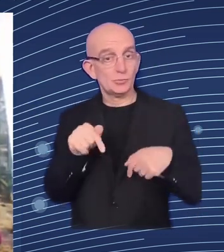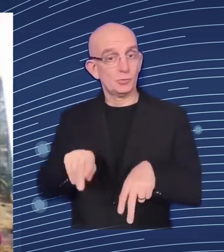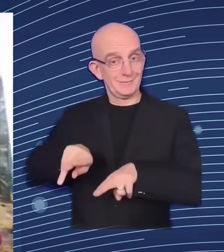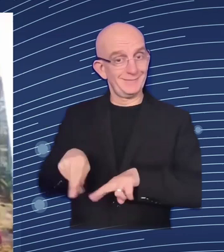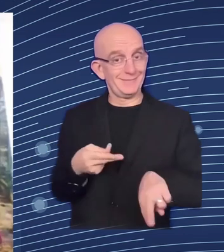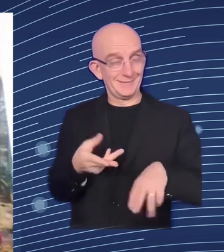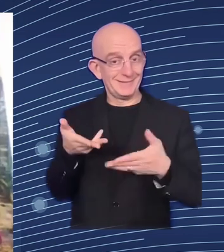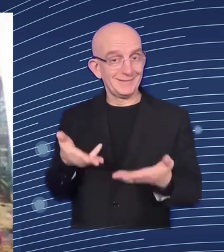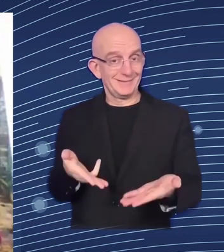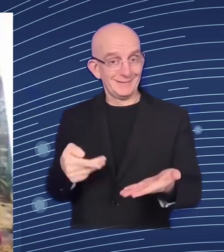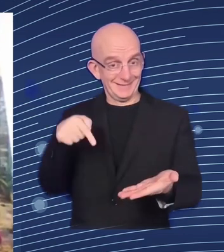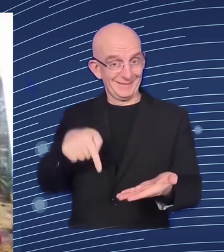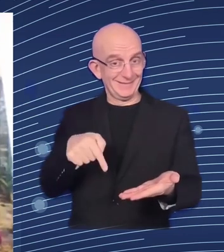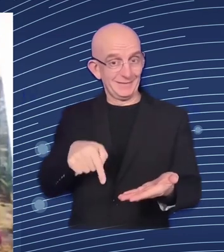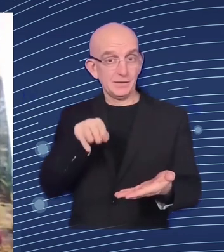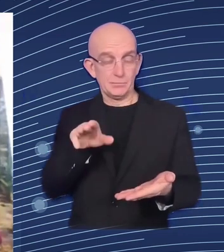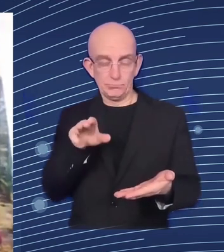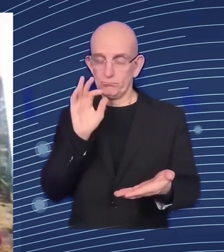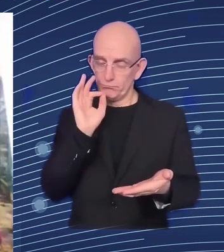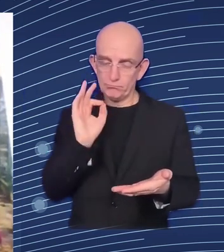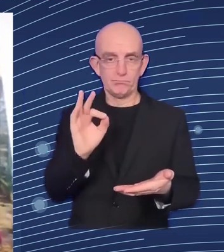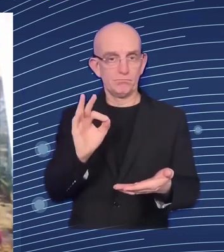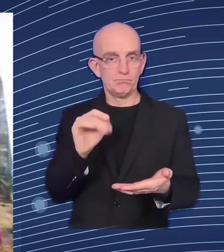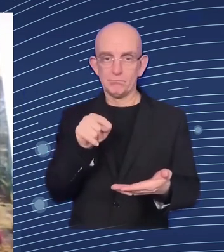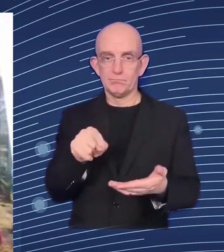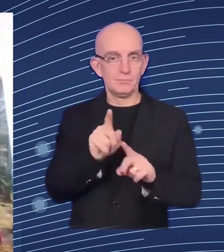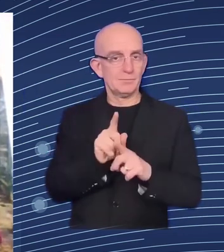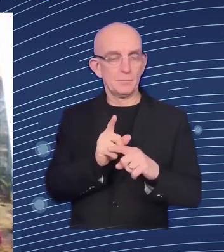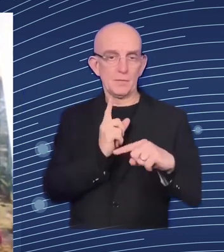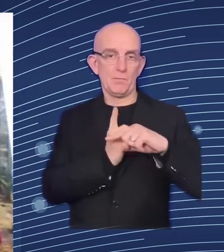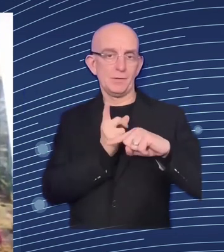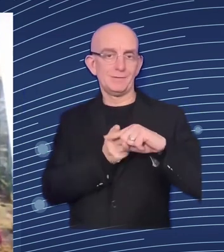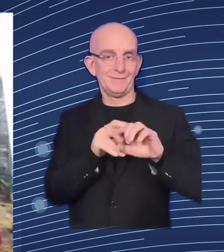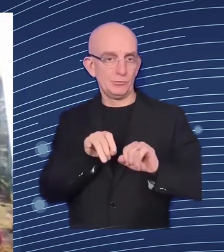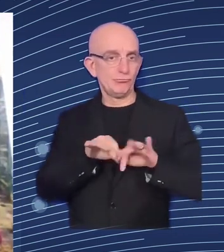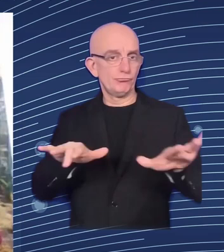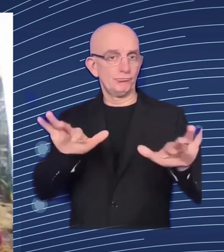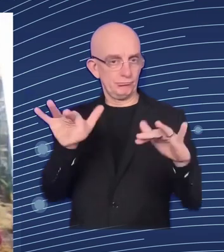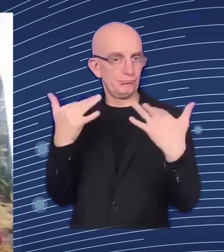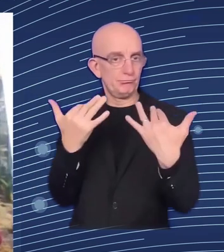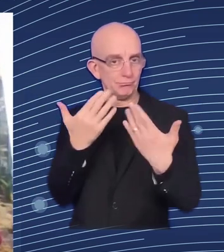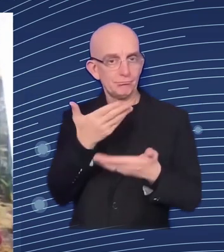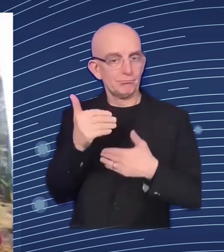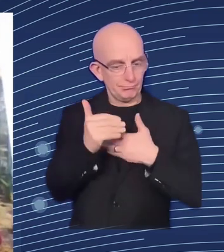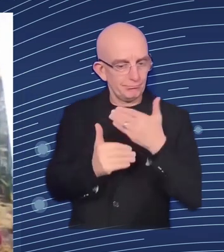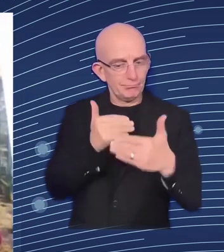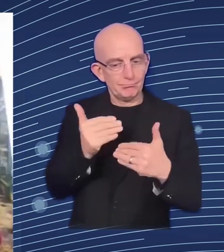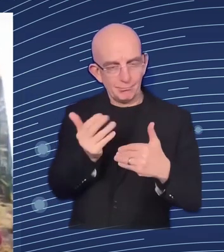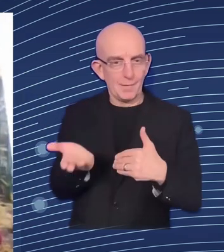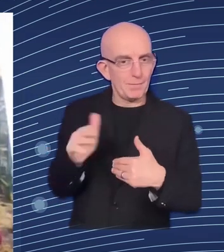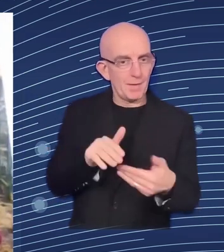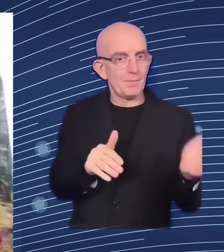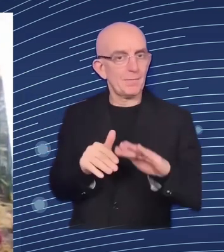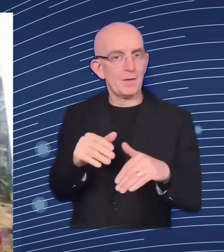signal for the further reconstruction of ukraine and assistance in developing the skills of ukrainian citizens